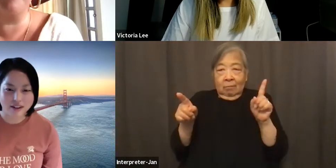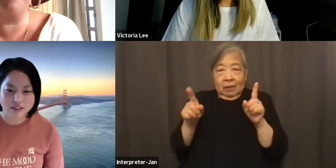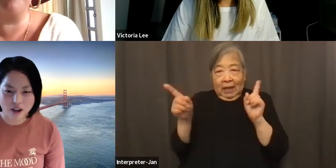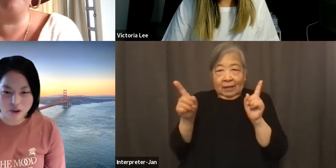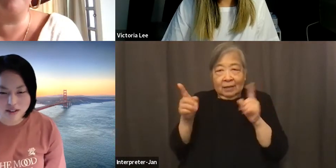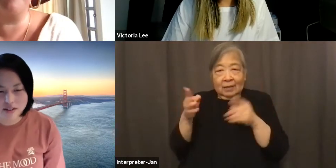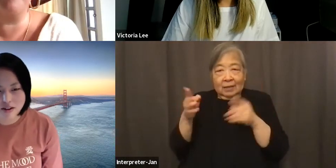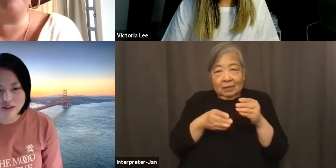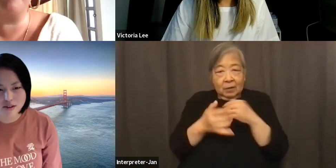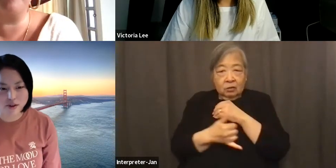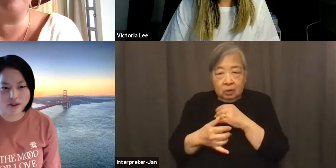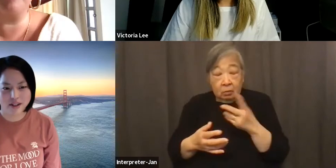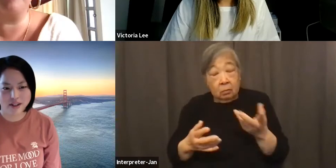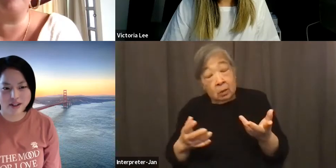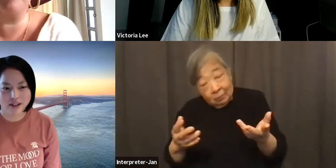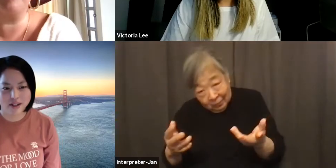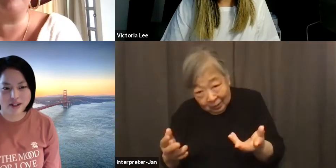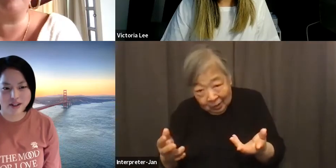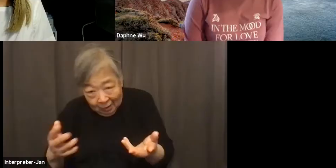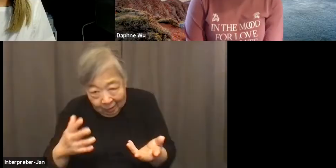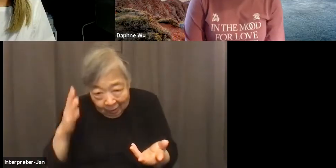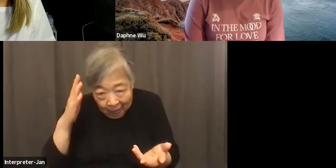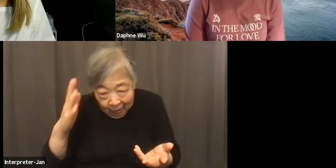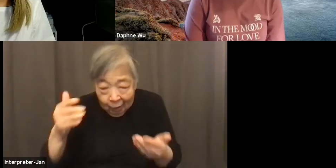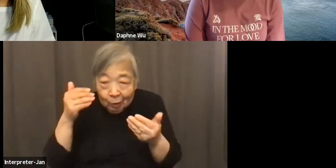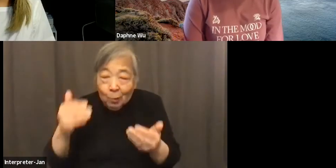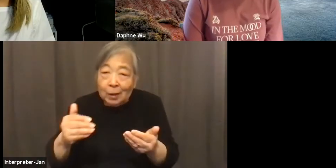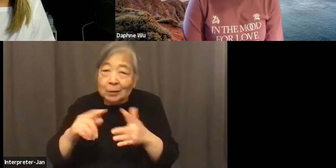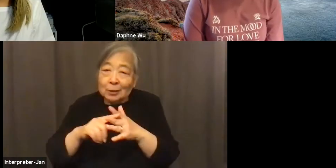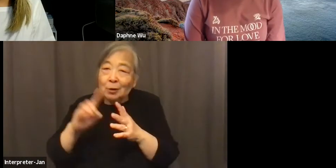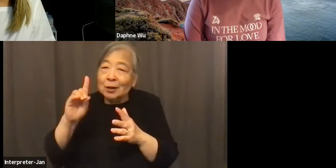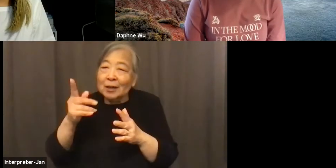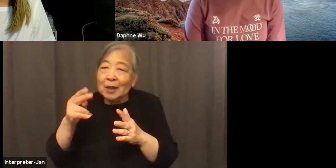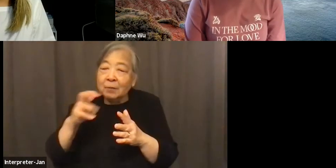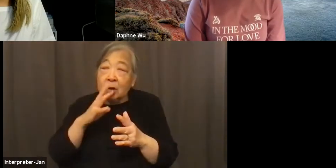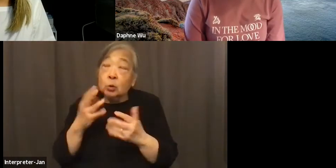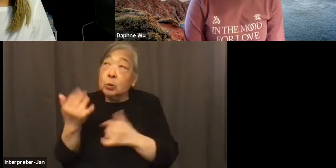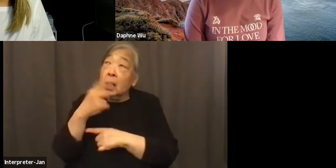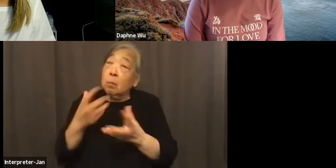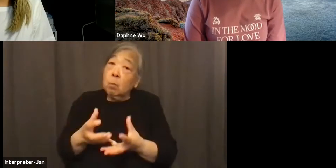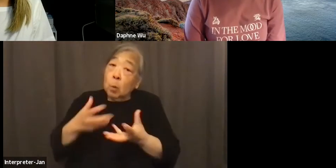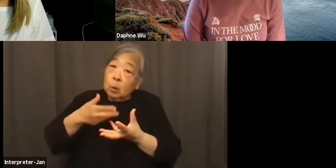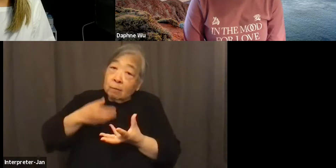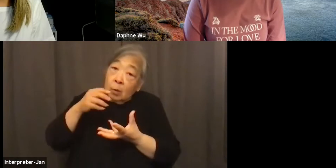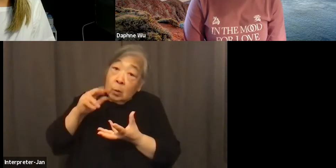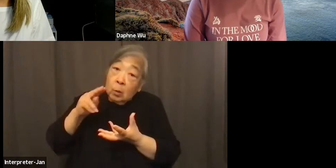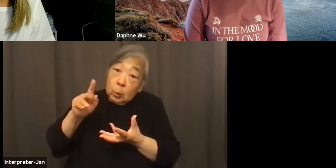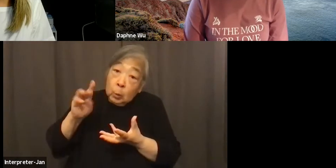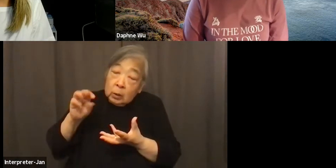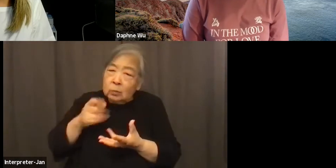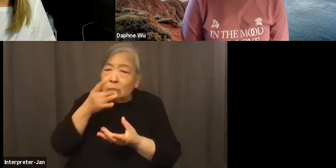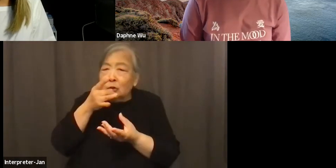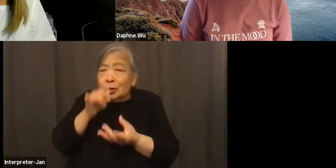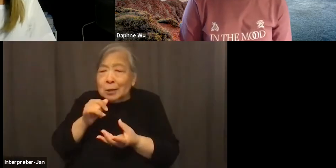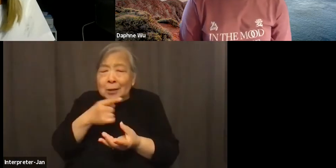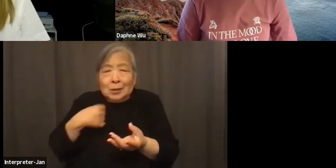Yeah, I'll go ahead and start. So today I had a bowl of noodles with some delicious Chinese pickles,